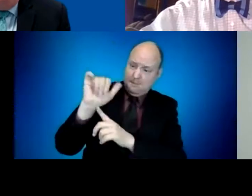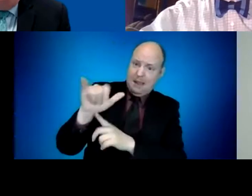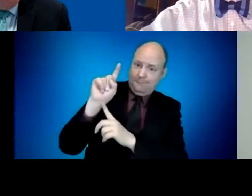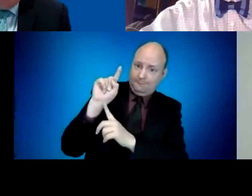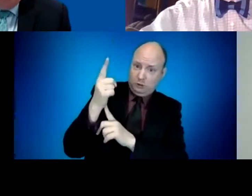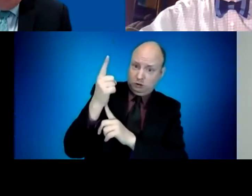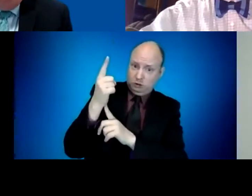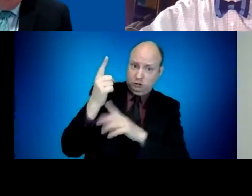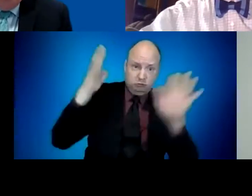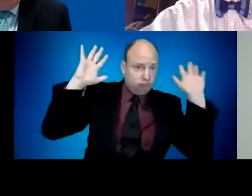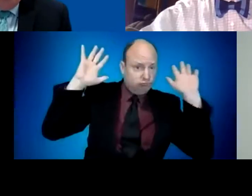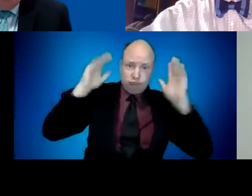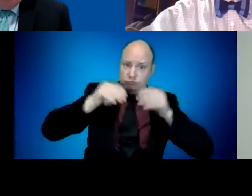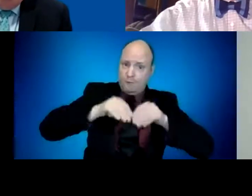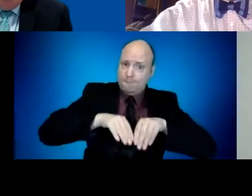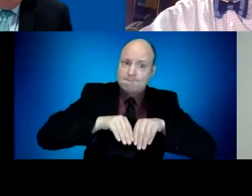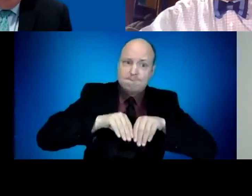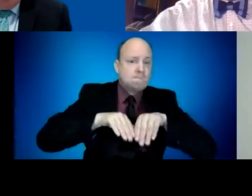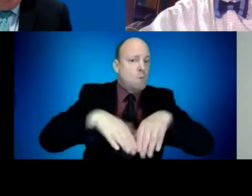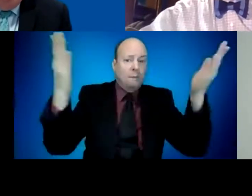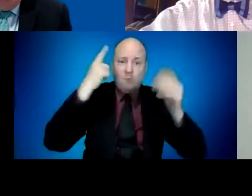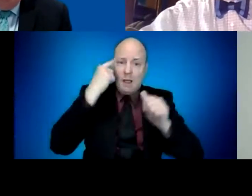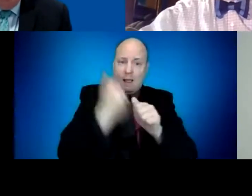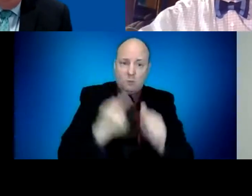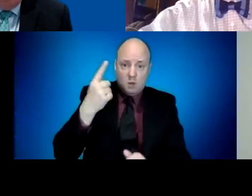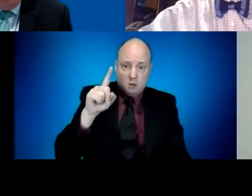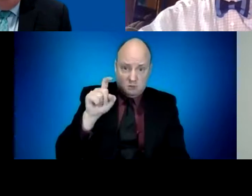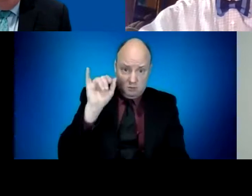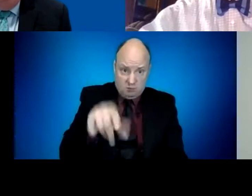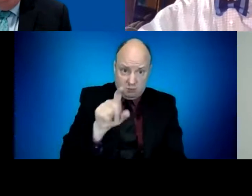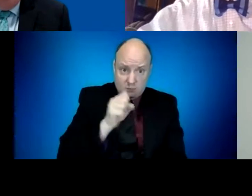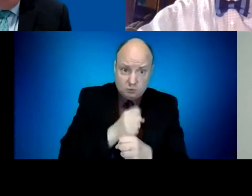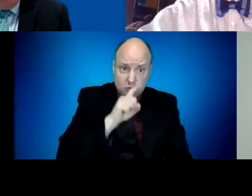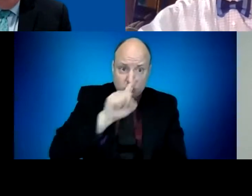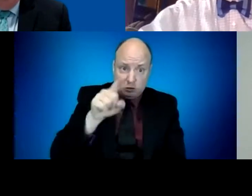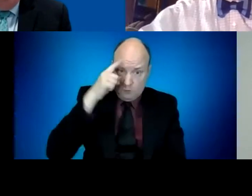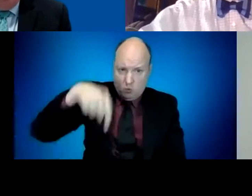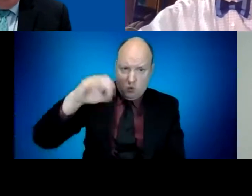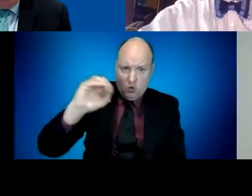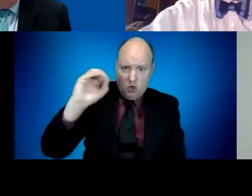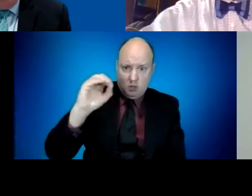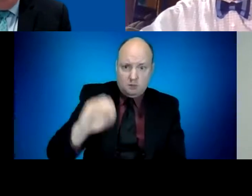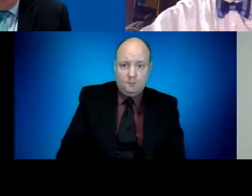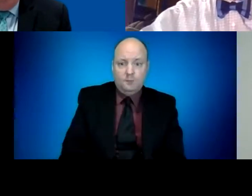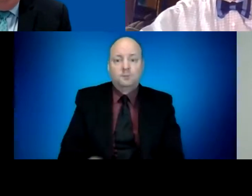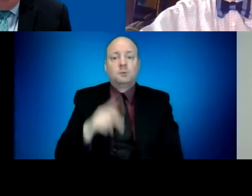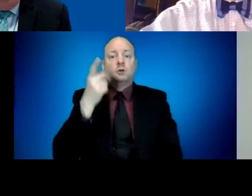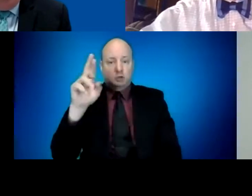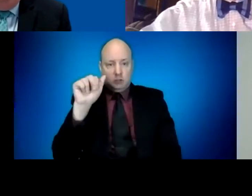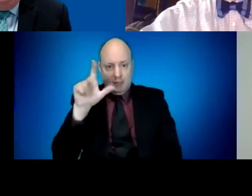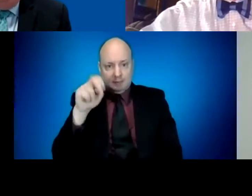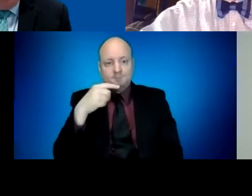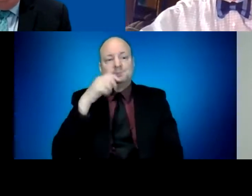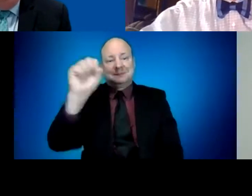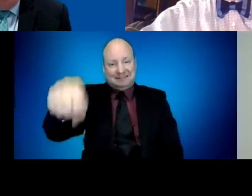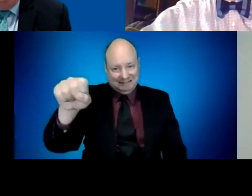Yeah, I do. I think, again, we continue to project that we'll have sufficient supplies available to